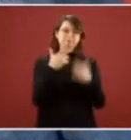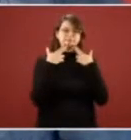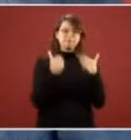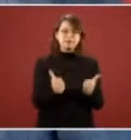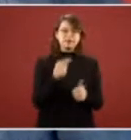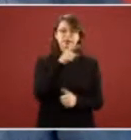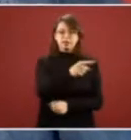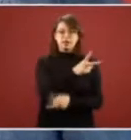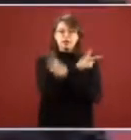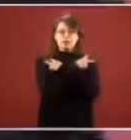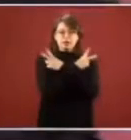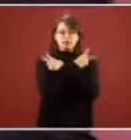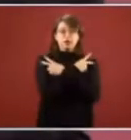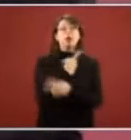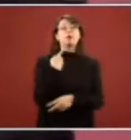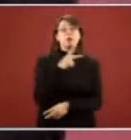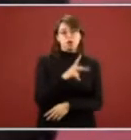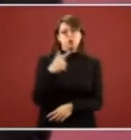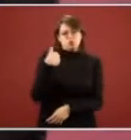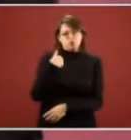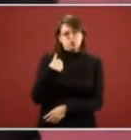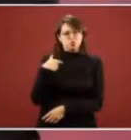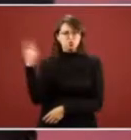me enteré de